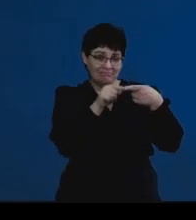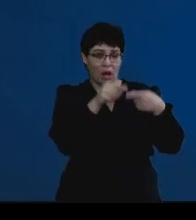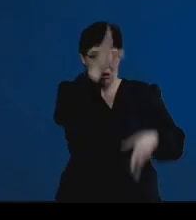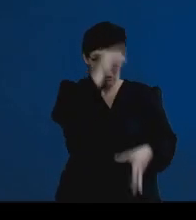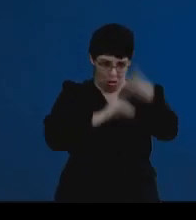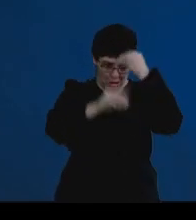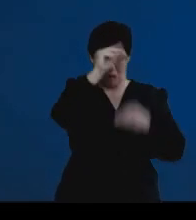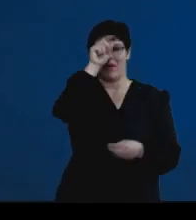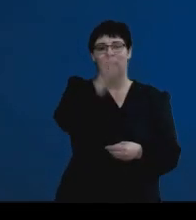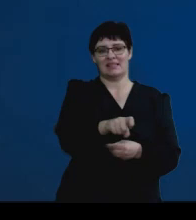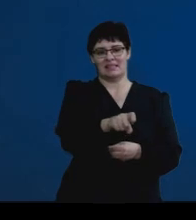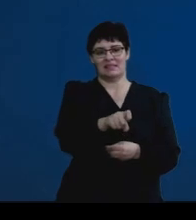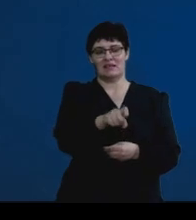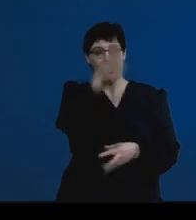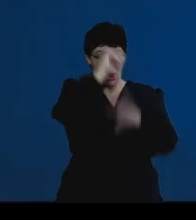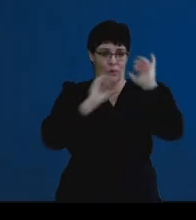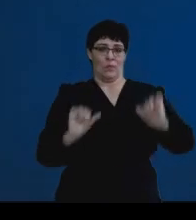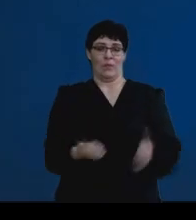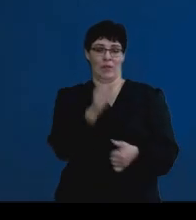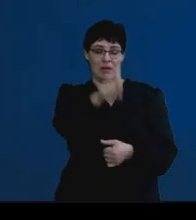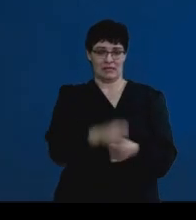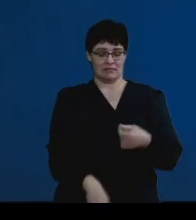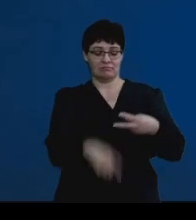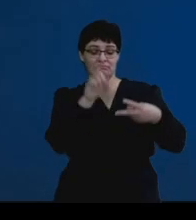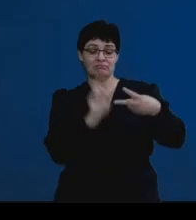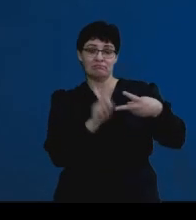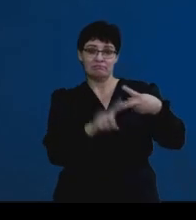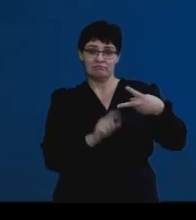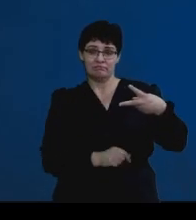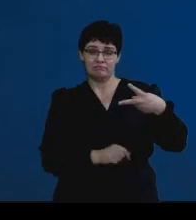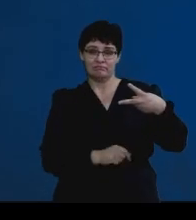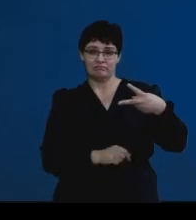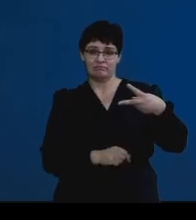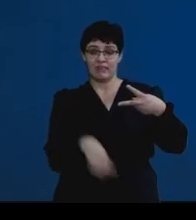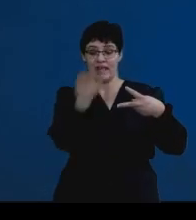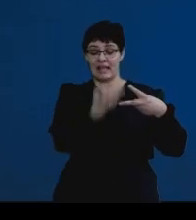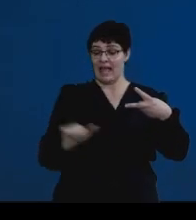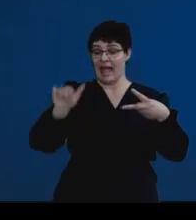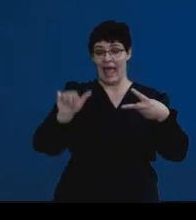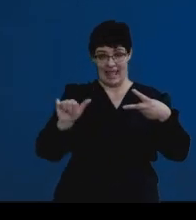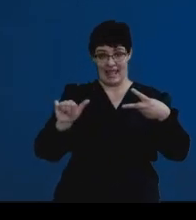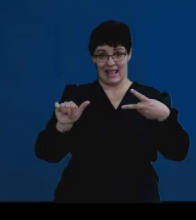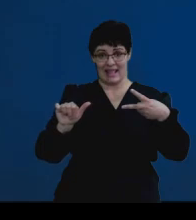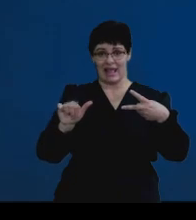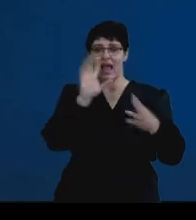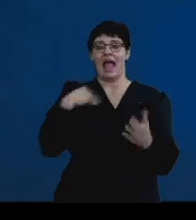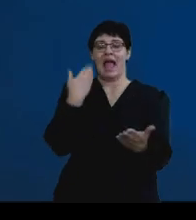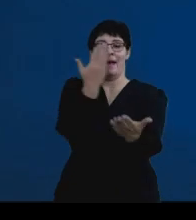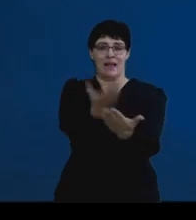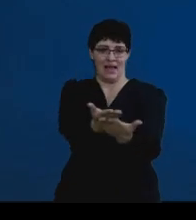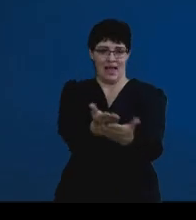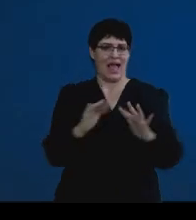content. So learn the content well. The next part to your learning process should be the application.